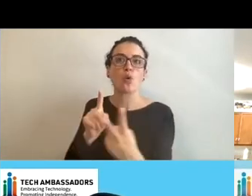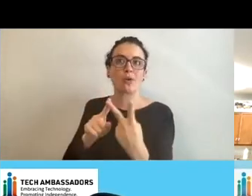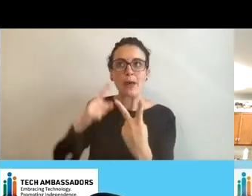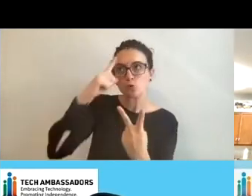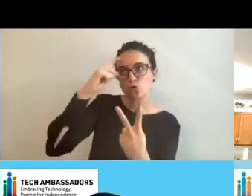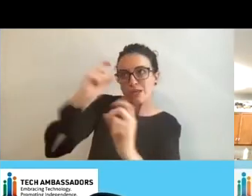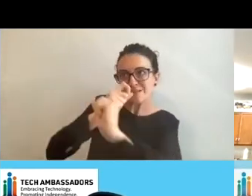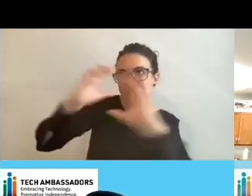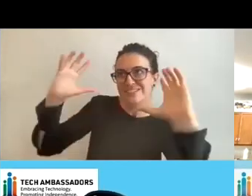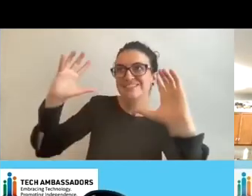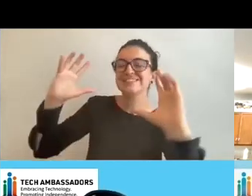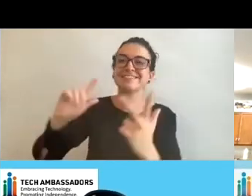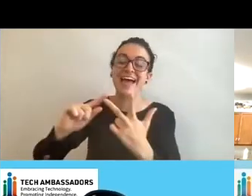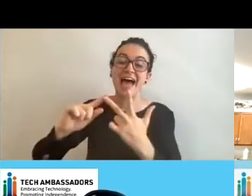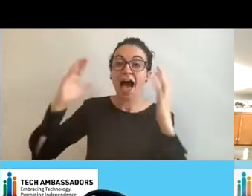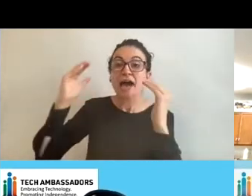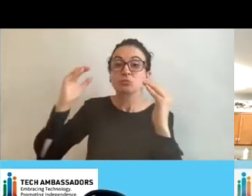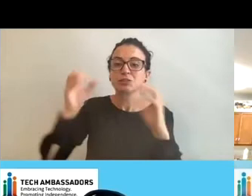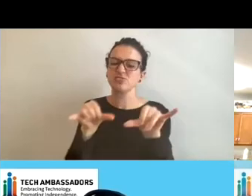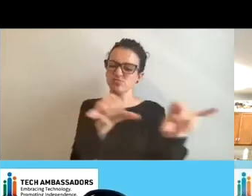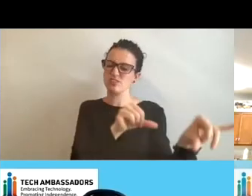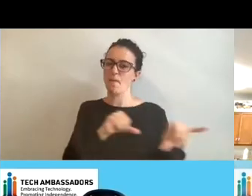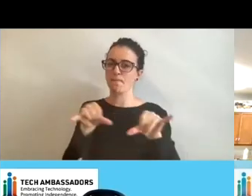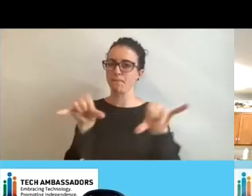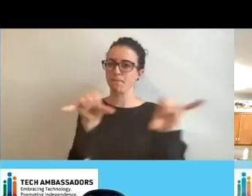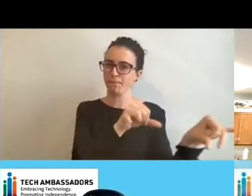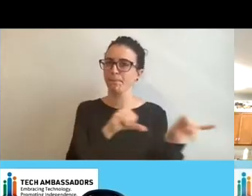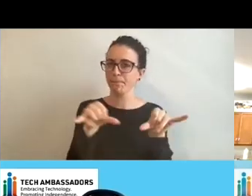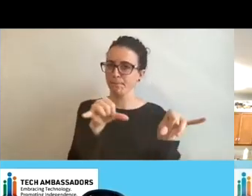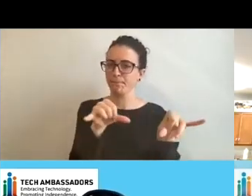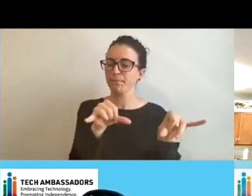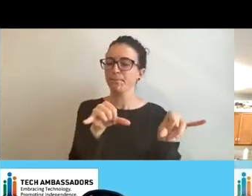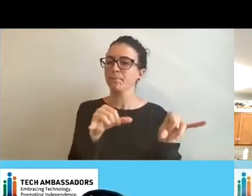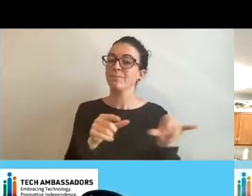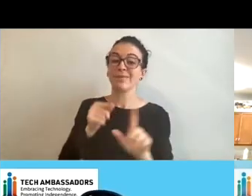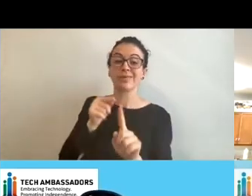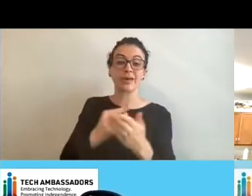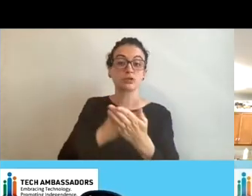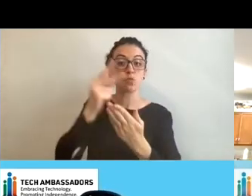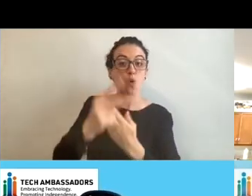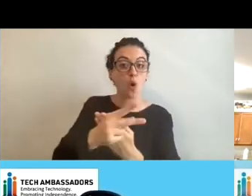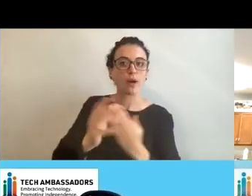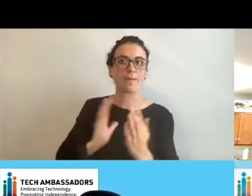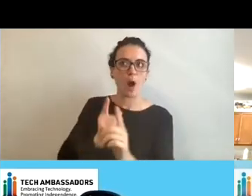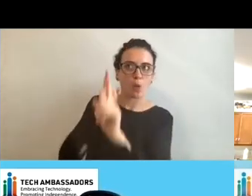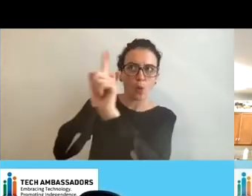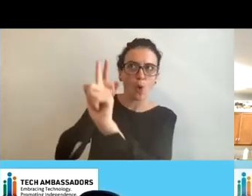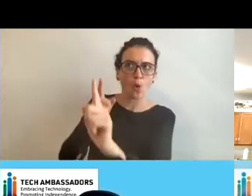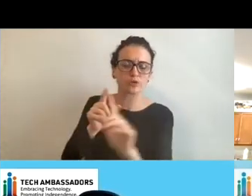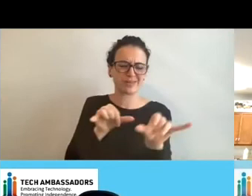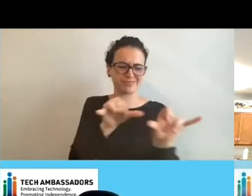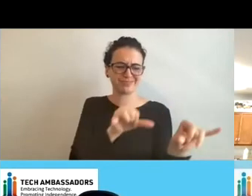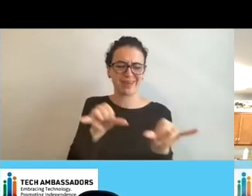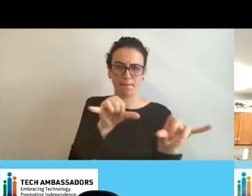expectations about the program. We all want to help other